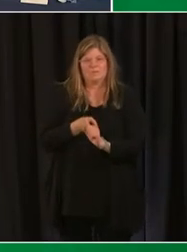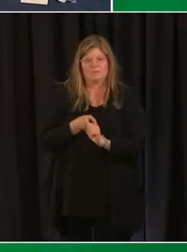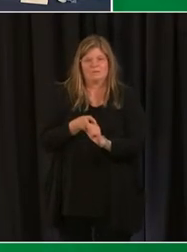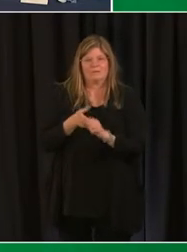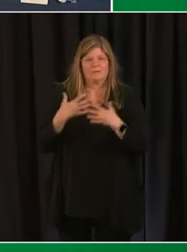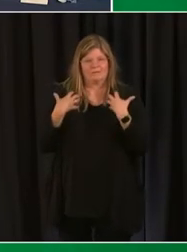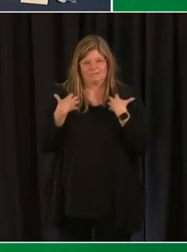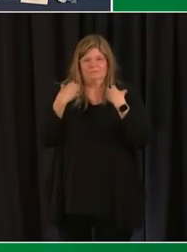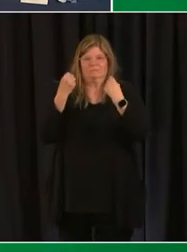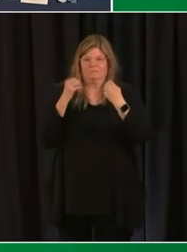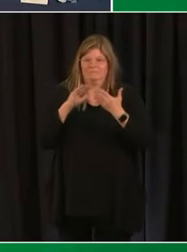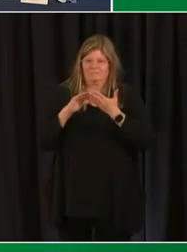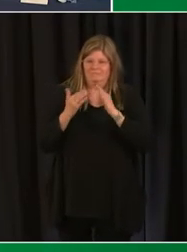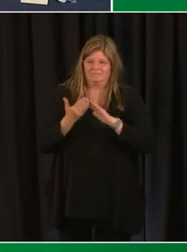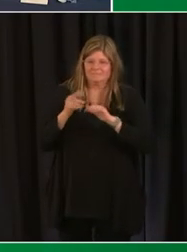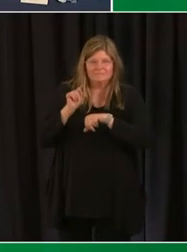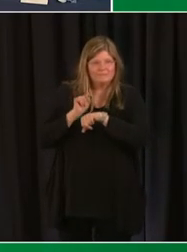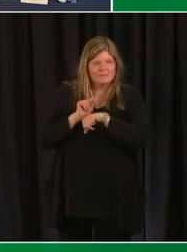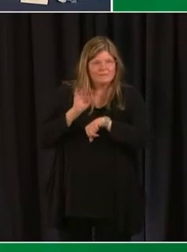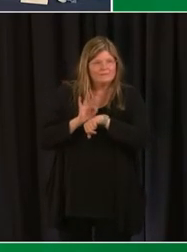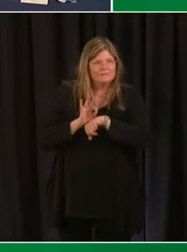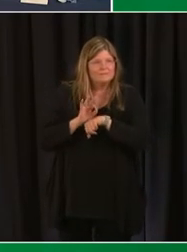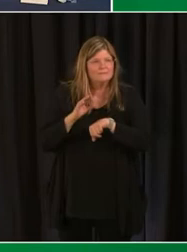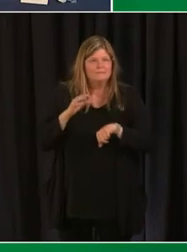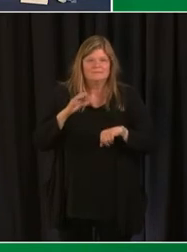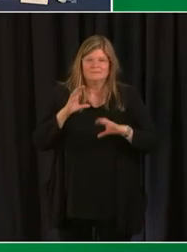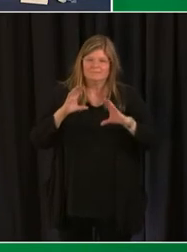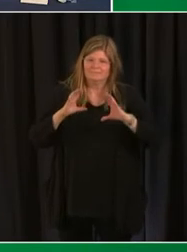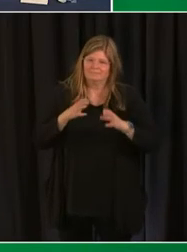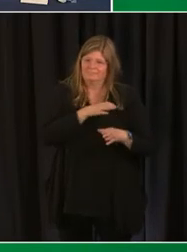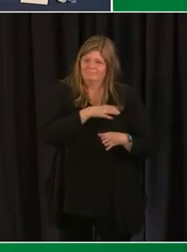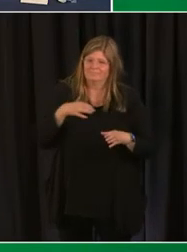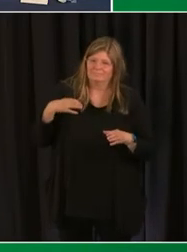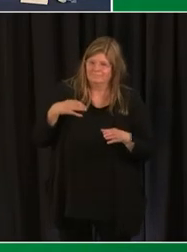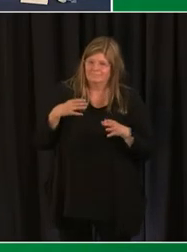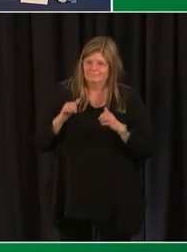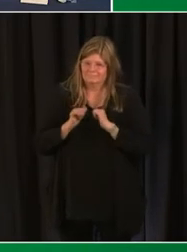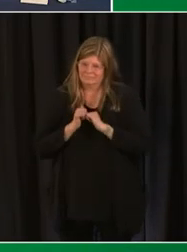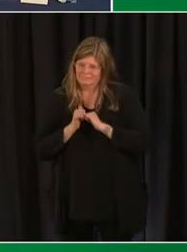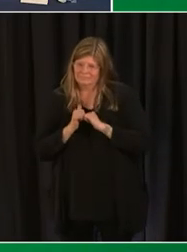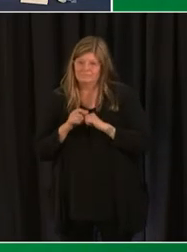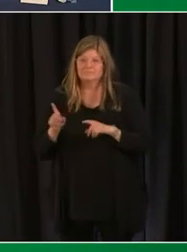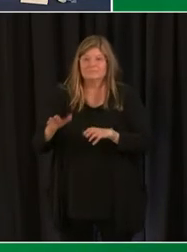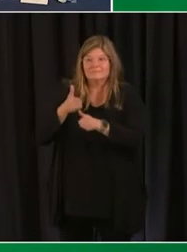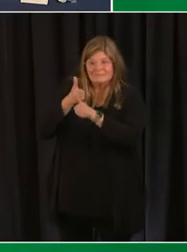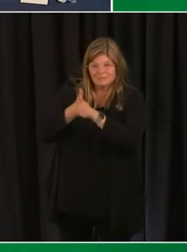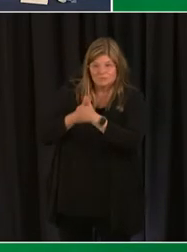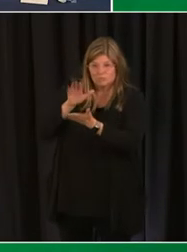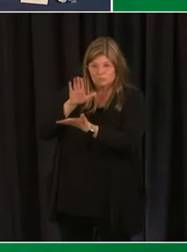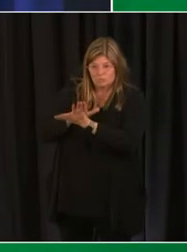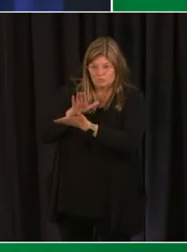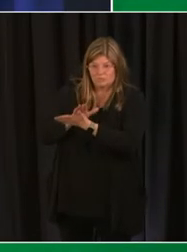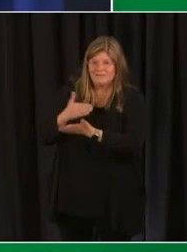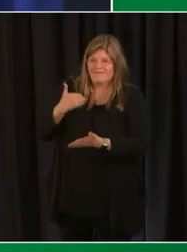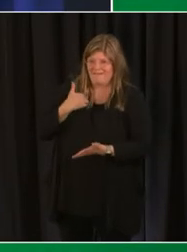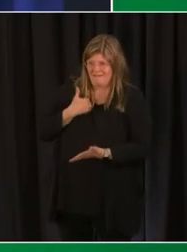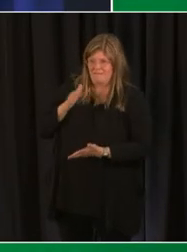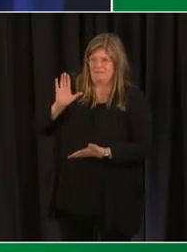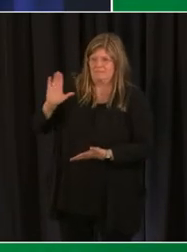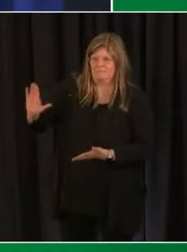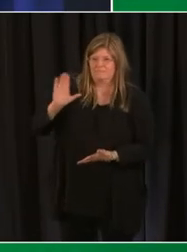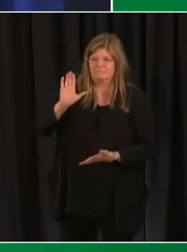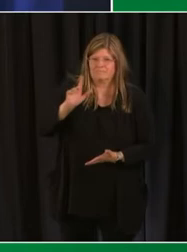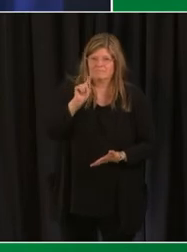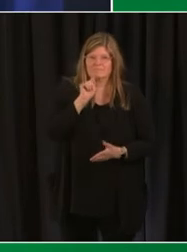community core yeah so each school has a recovery uh community core and